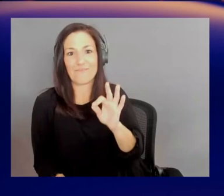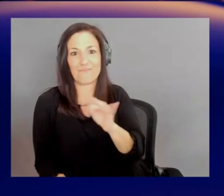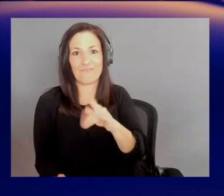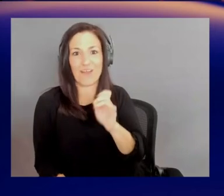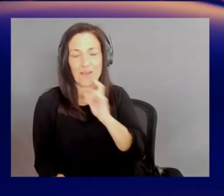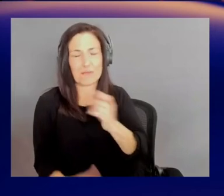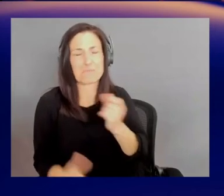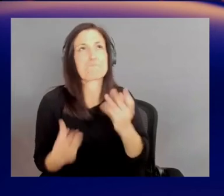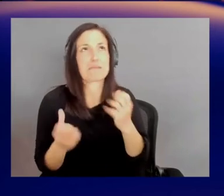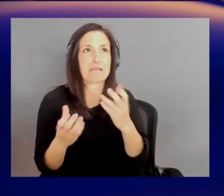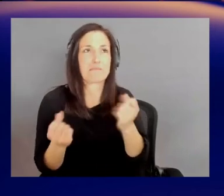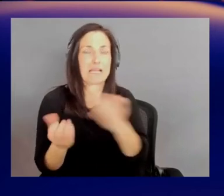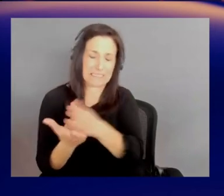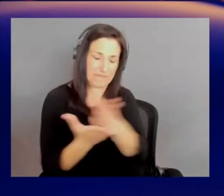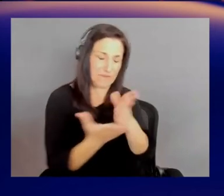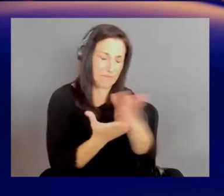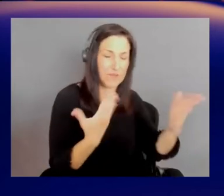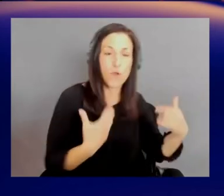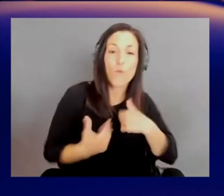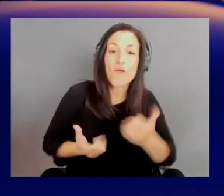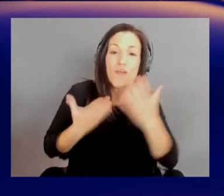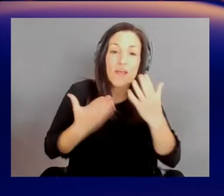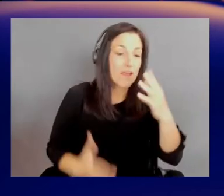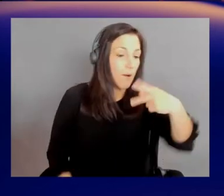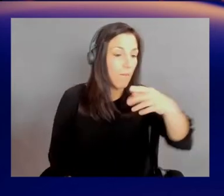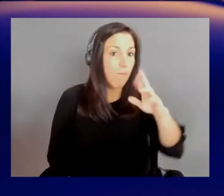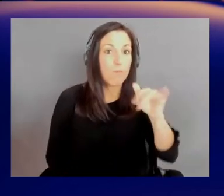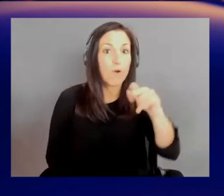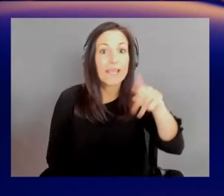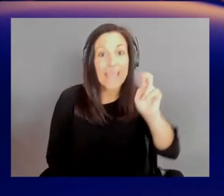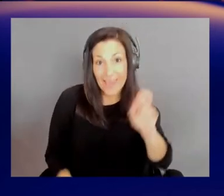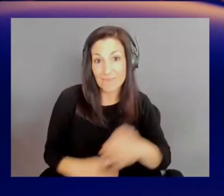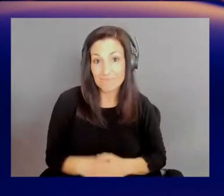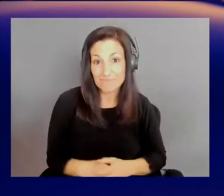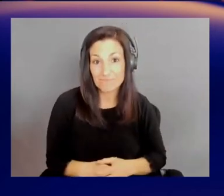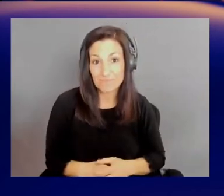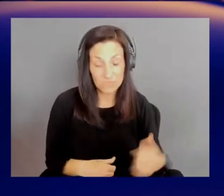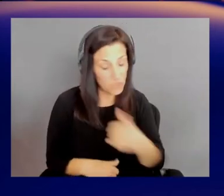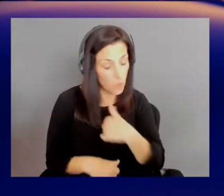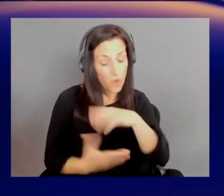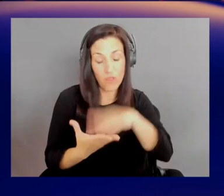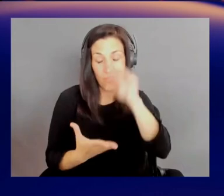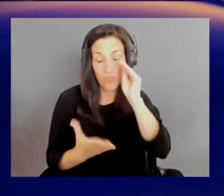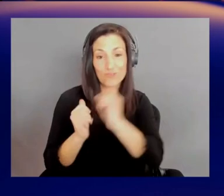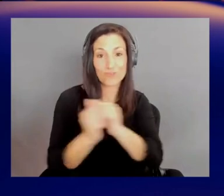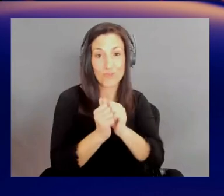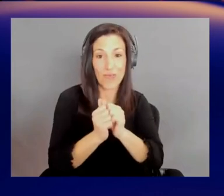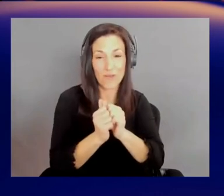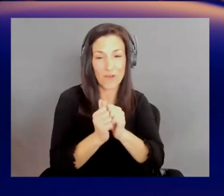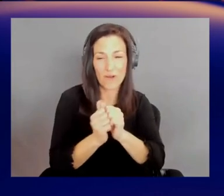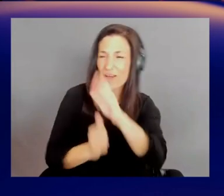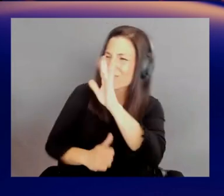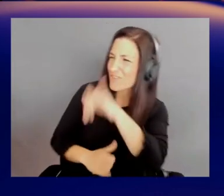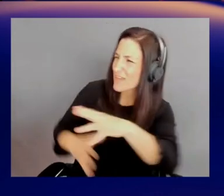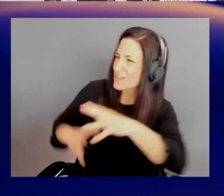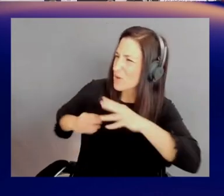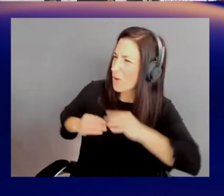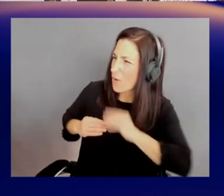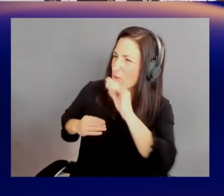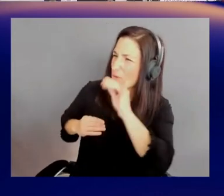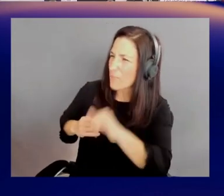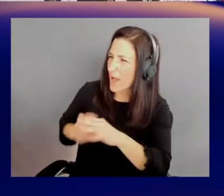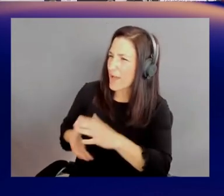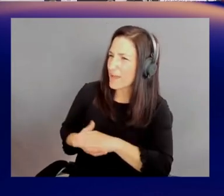Parquet. Okay. So we're learning together. So, but that's really, that's owned by, I guess the format is